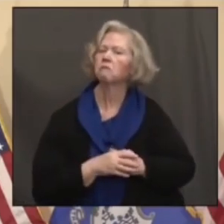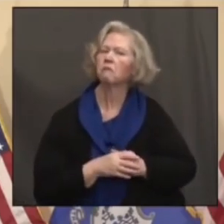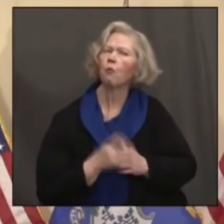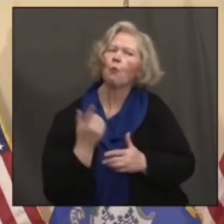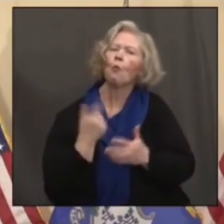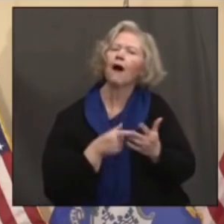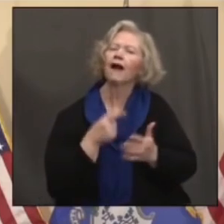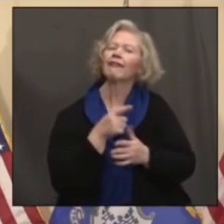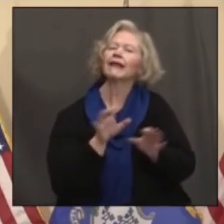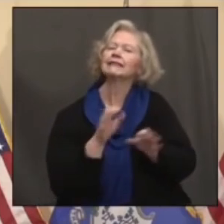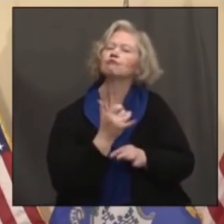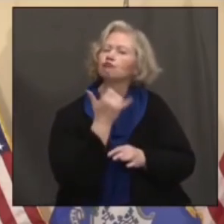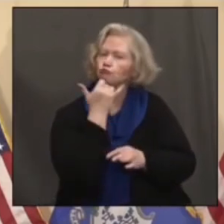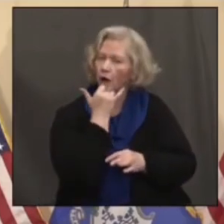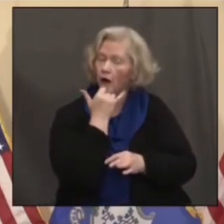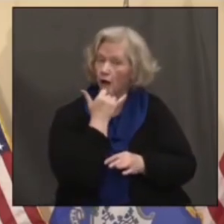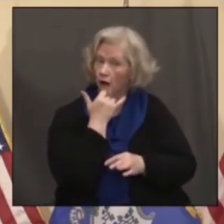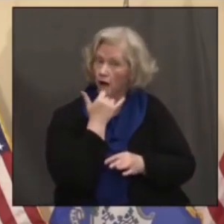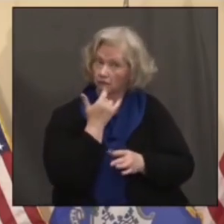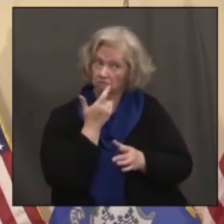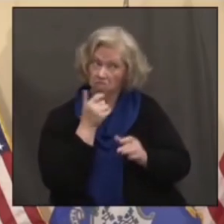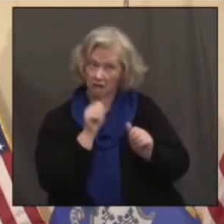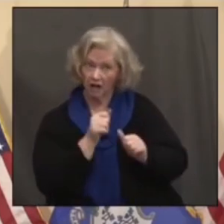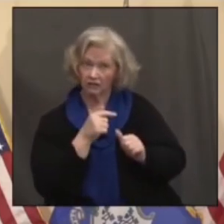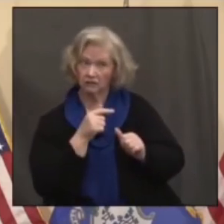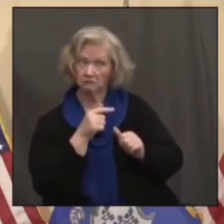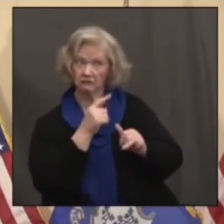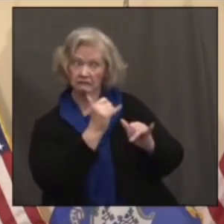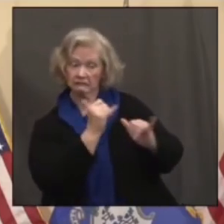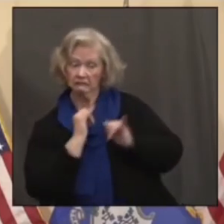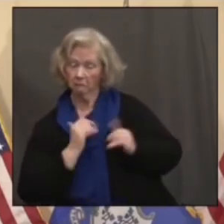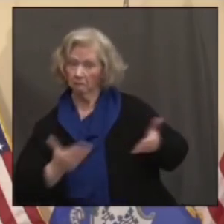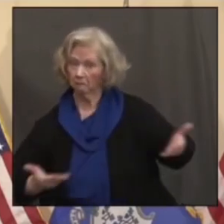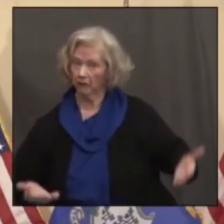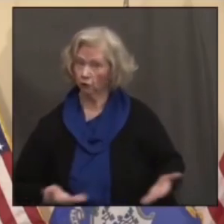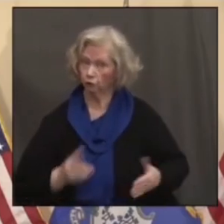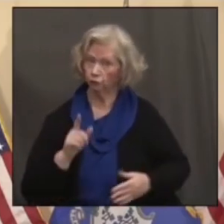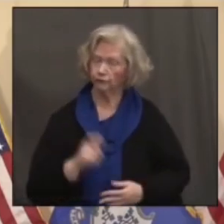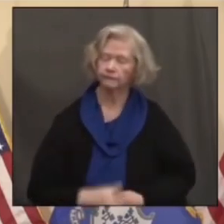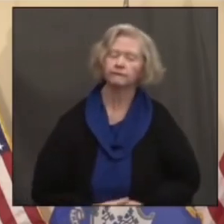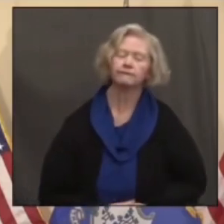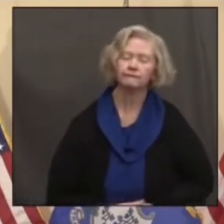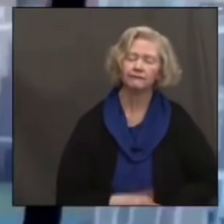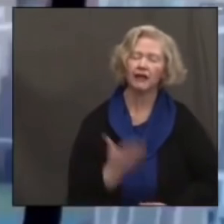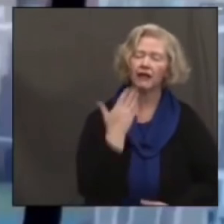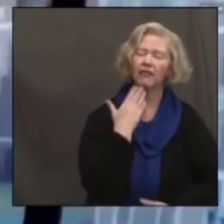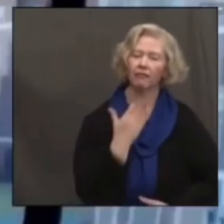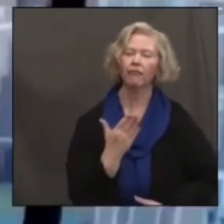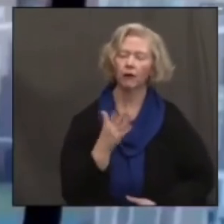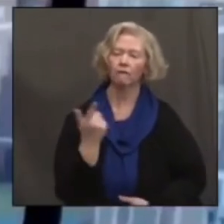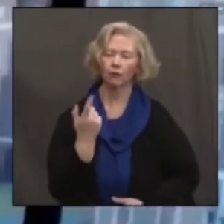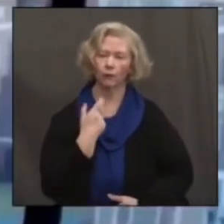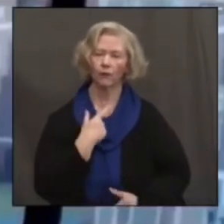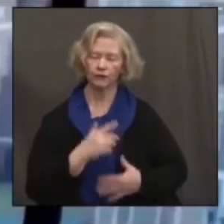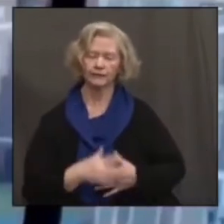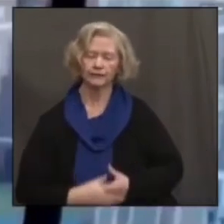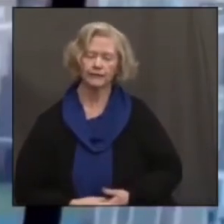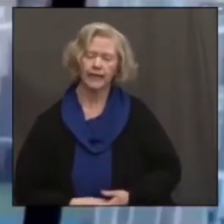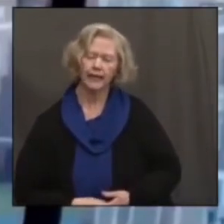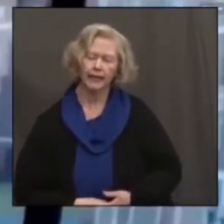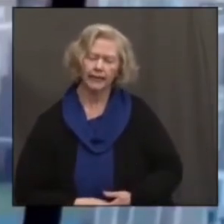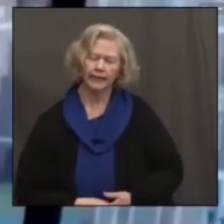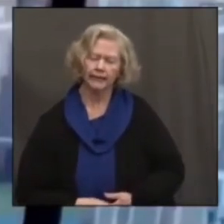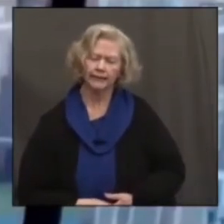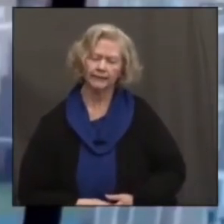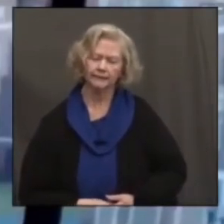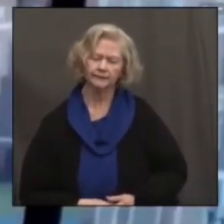do wrong and do we face the possibility of a similar fate? Yeah, so thank you for that question. And I think